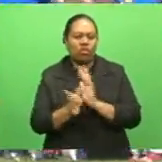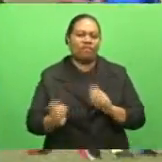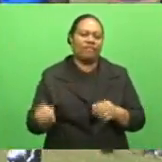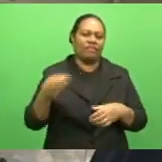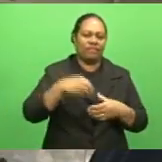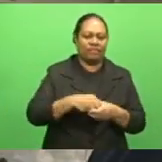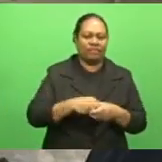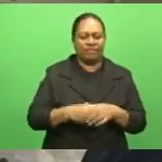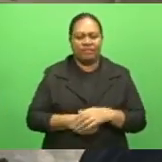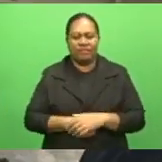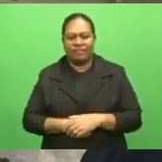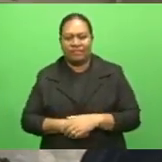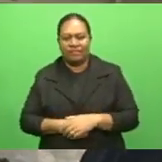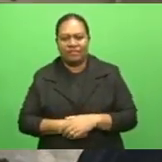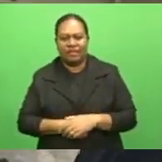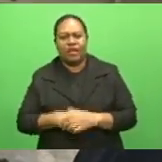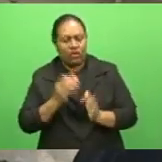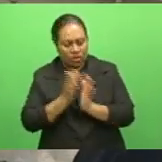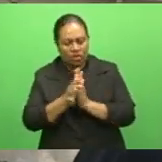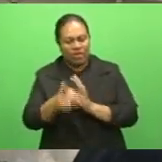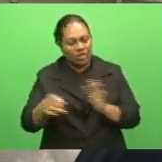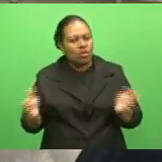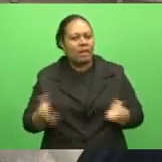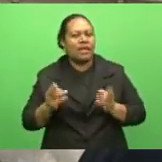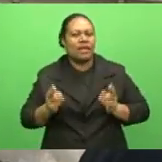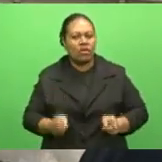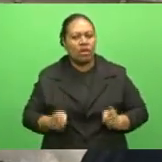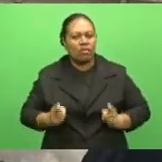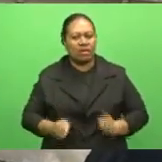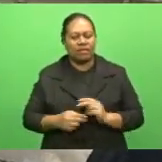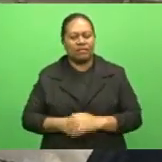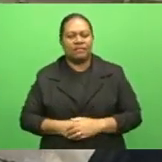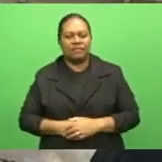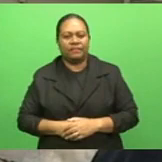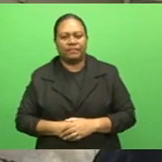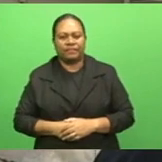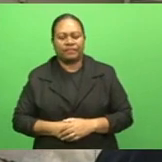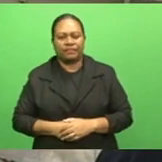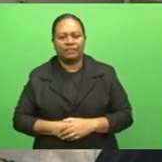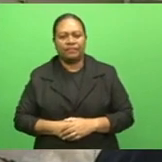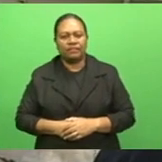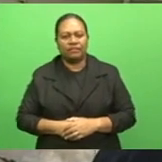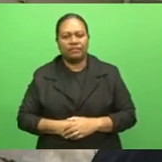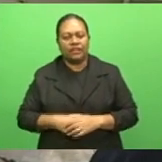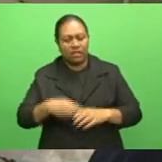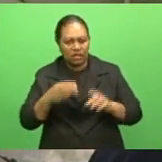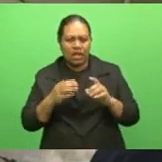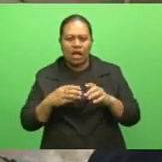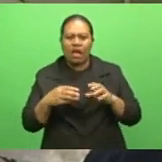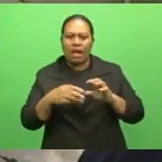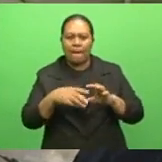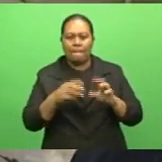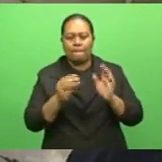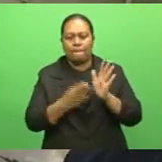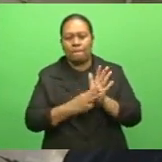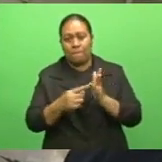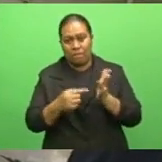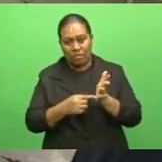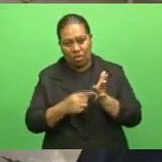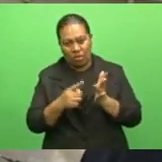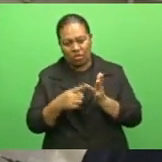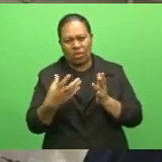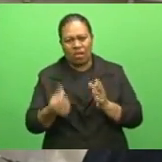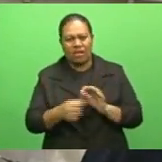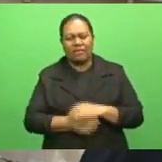blazing. Going there to play, it's normal, and our motto has been humility every time.